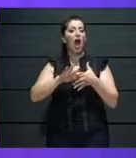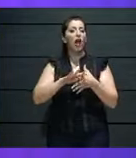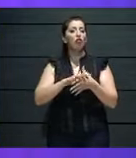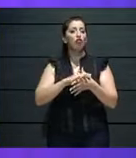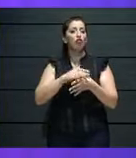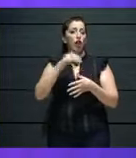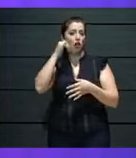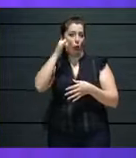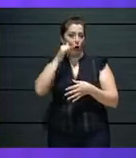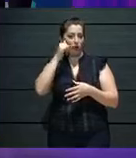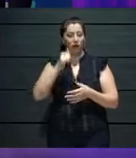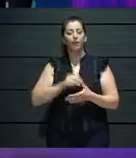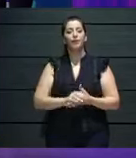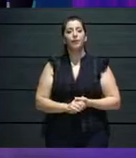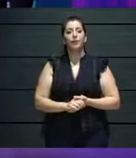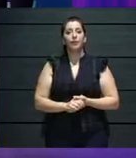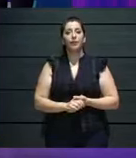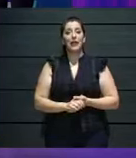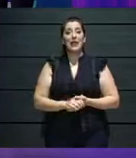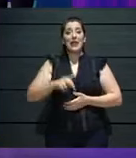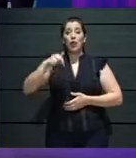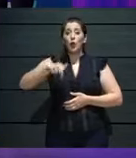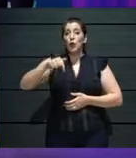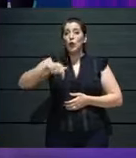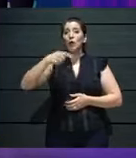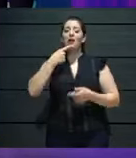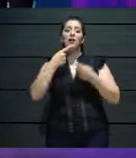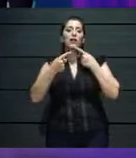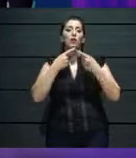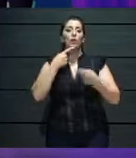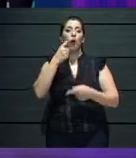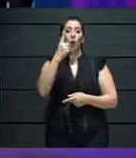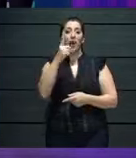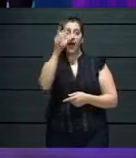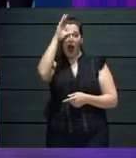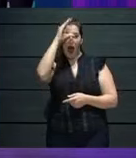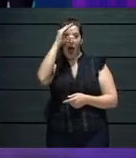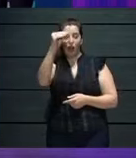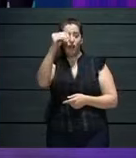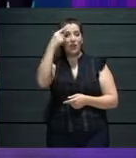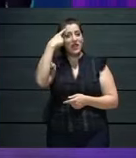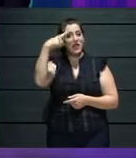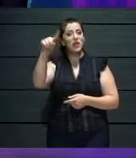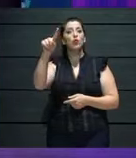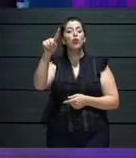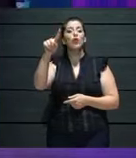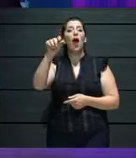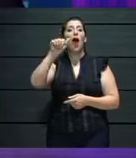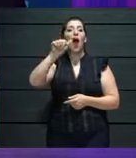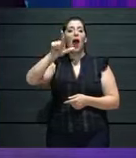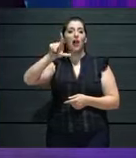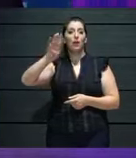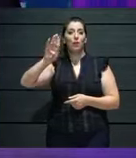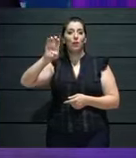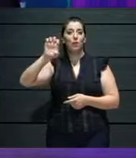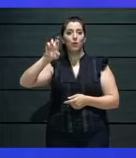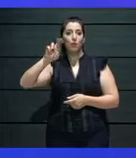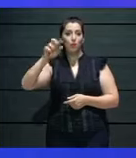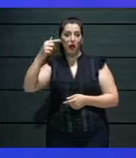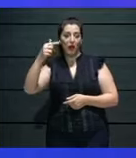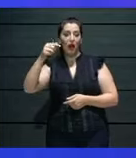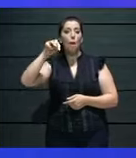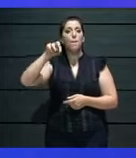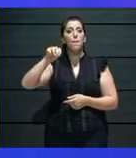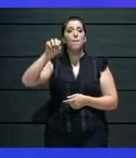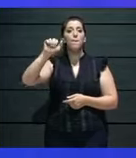Marshall, who is the Executive Chair at Arts Council Malta, for his introduction. Albert. Thank you,